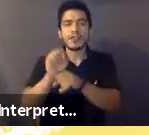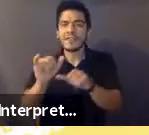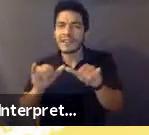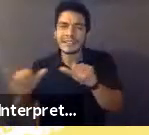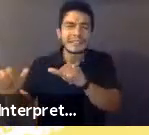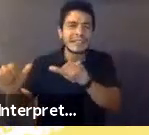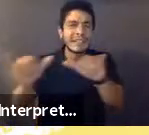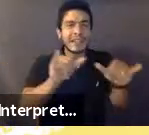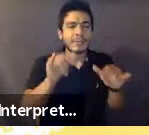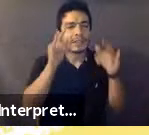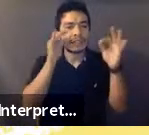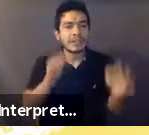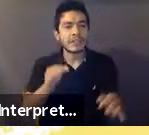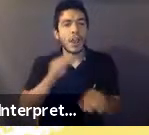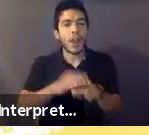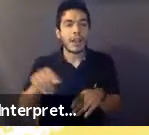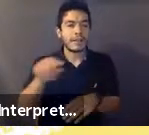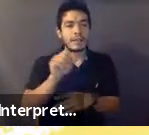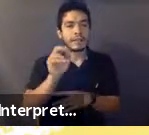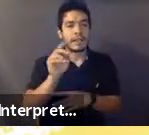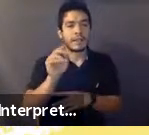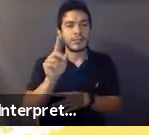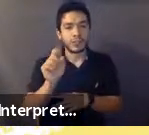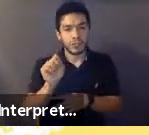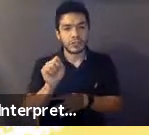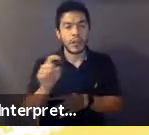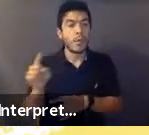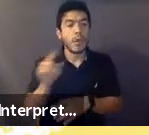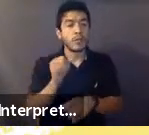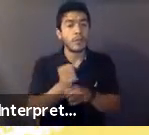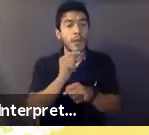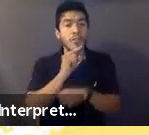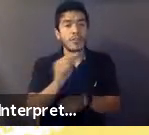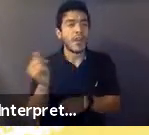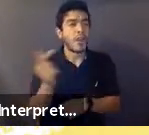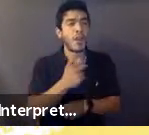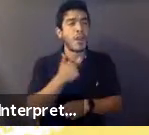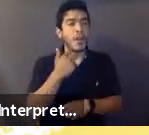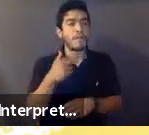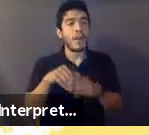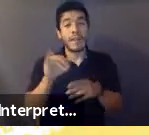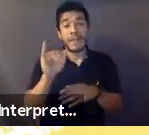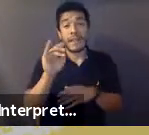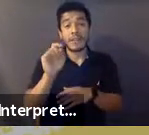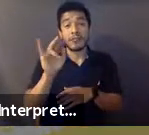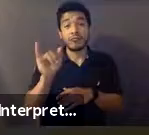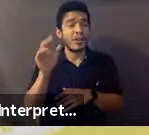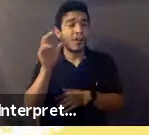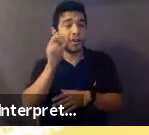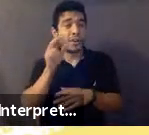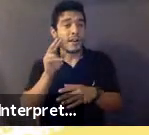to ensure that all voices in the industry are heard via a collaborative process.